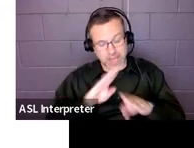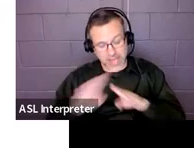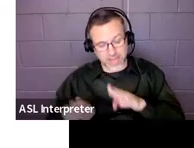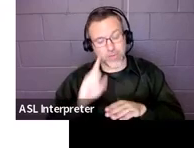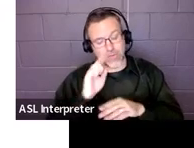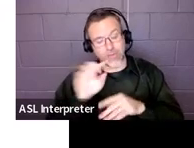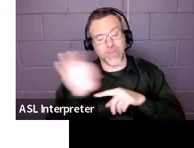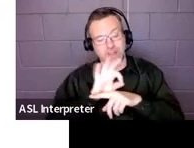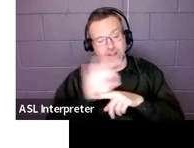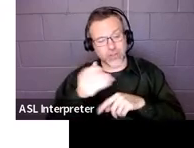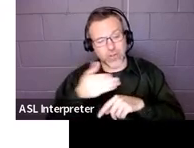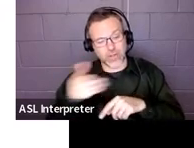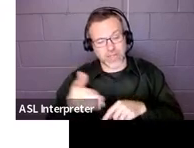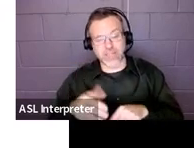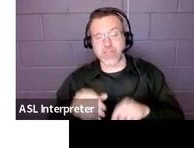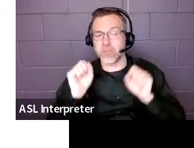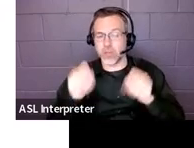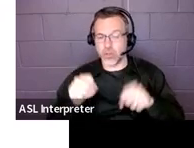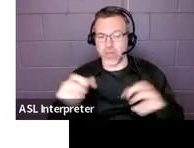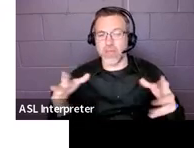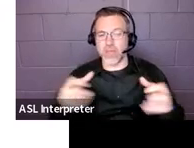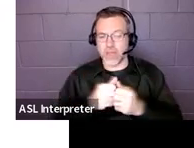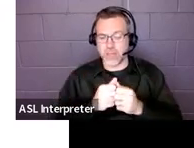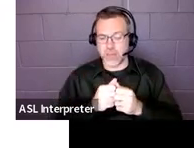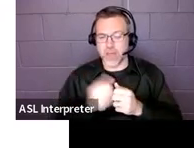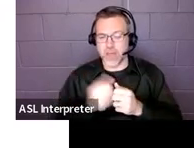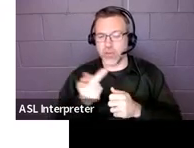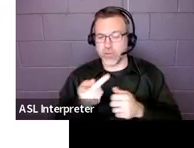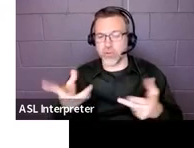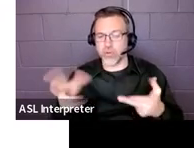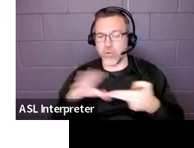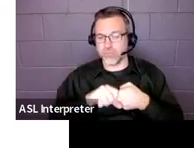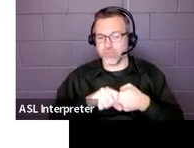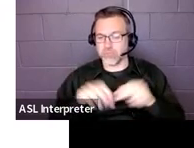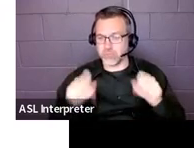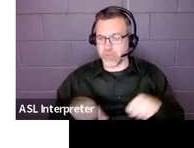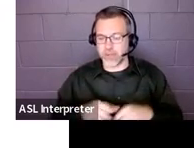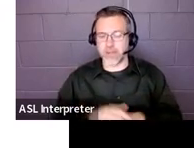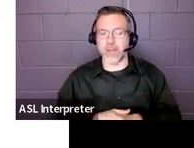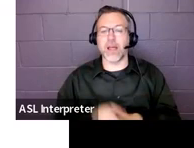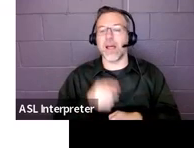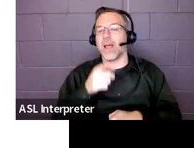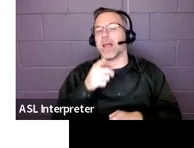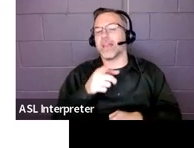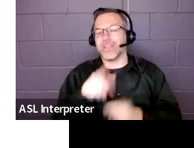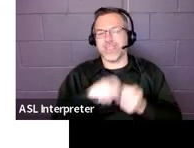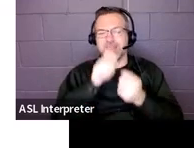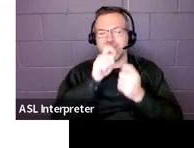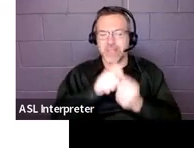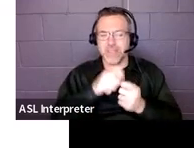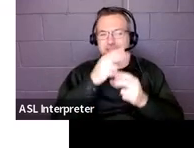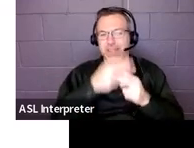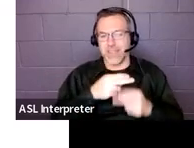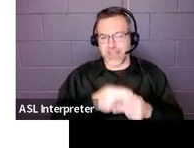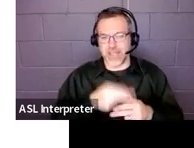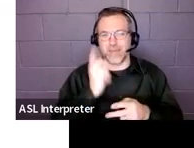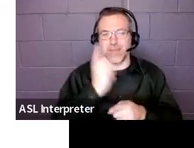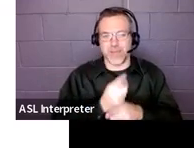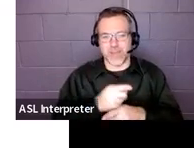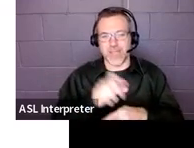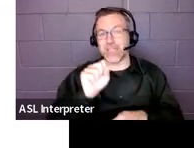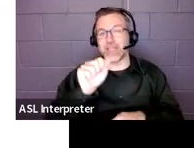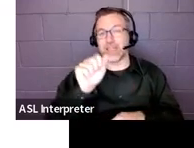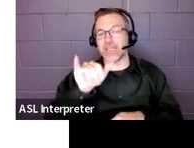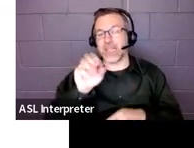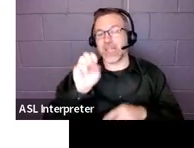services together is perfectly fine. Ah, the specific name. Very good. Sally Smith, we want